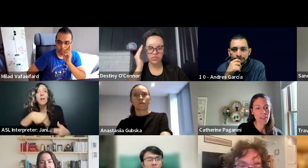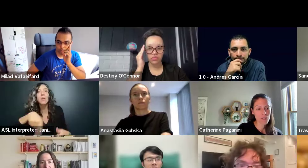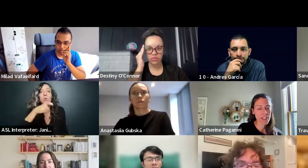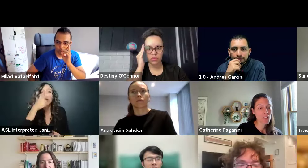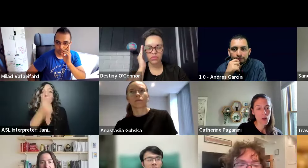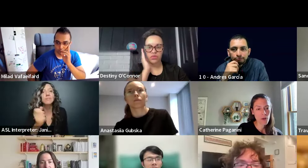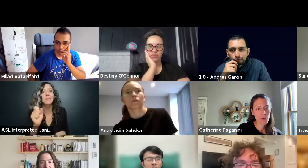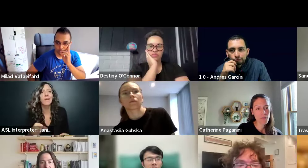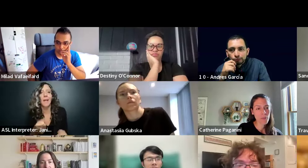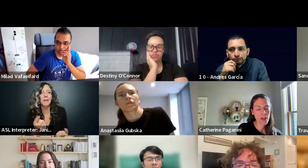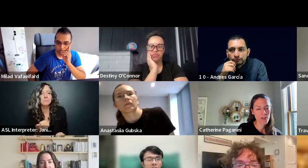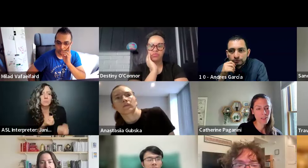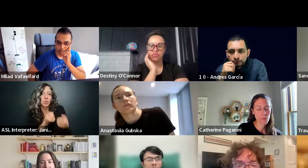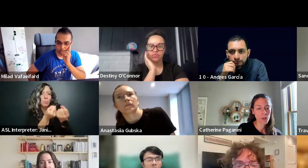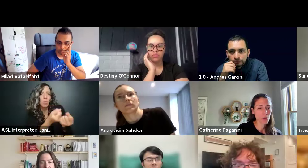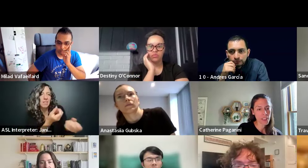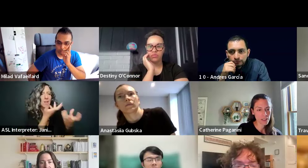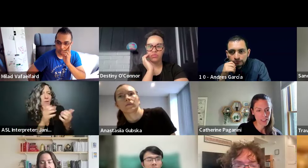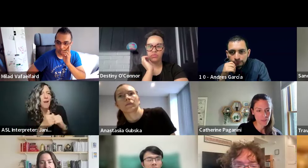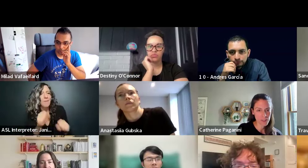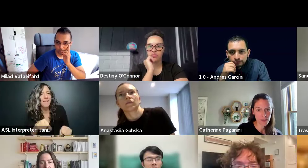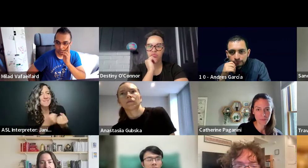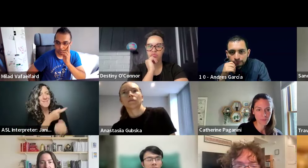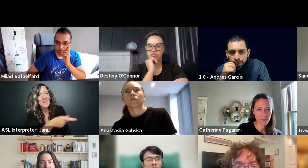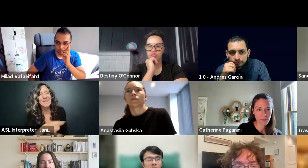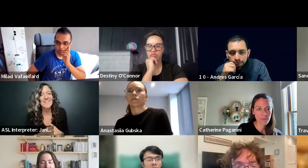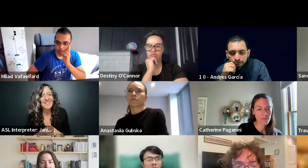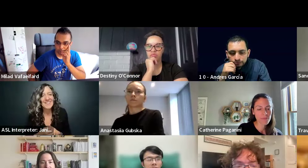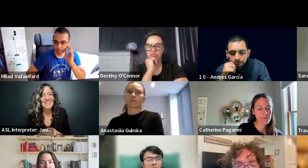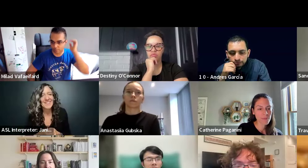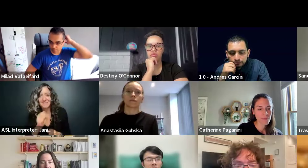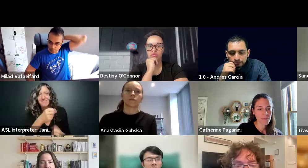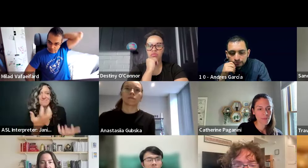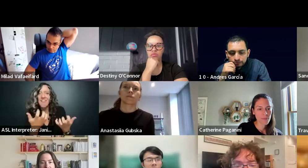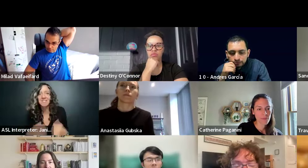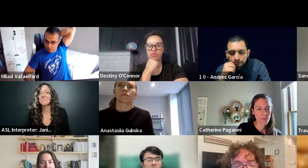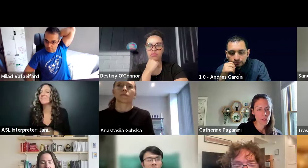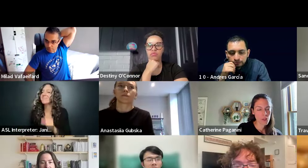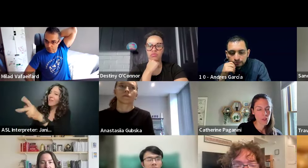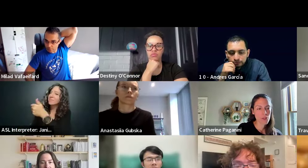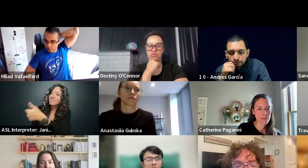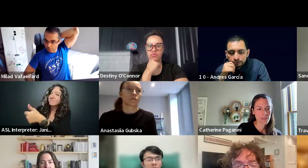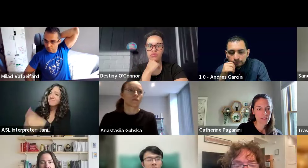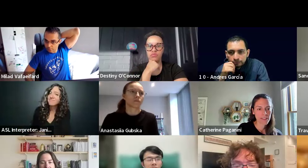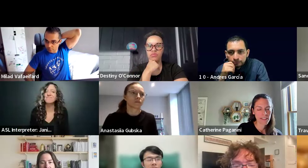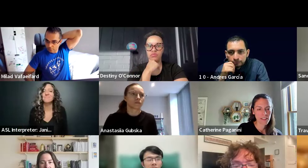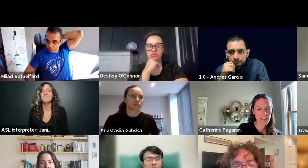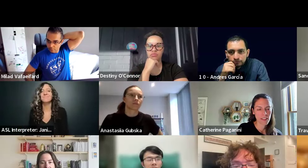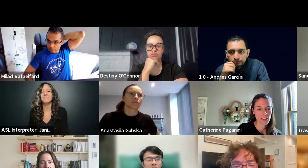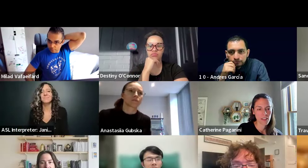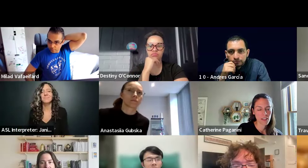take it from there. Just let us know how, how they get the ball rolling. Definitely. Yep. Definitely. And,